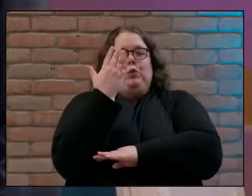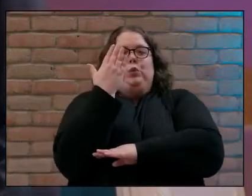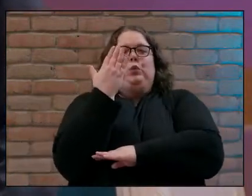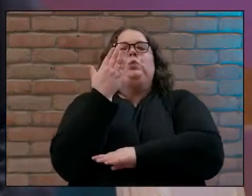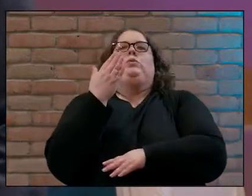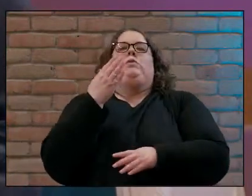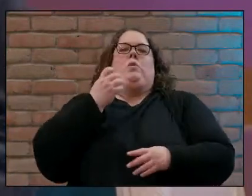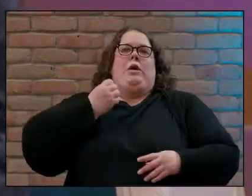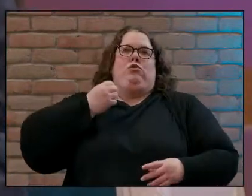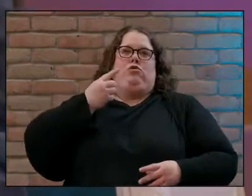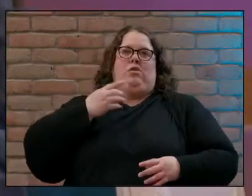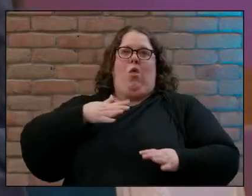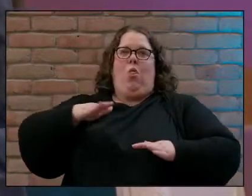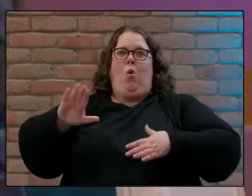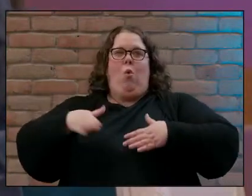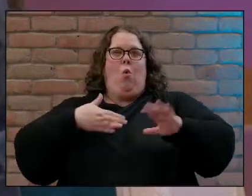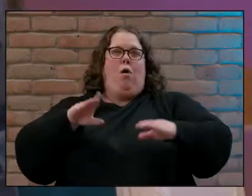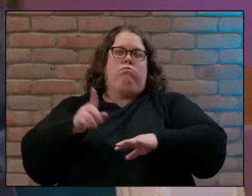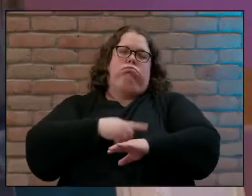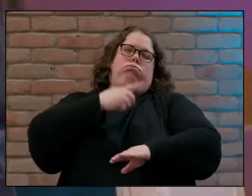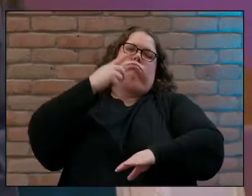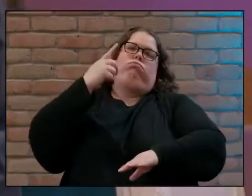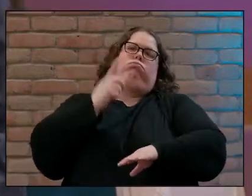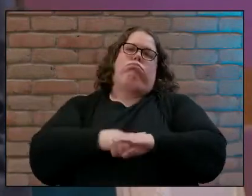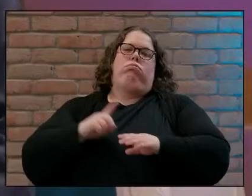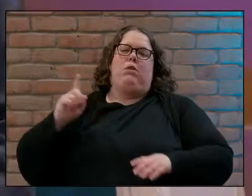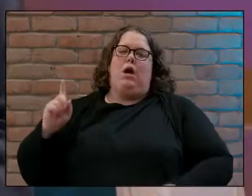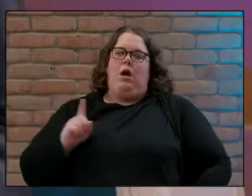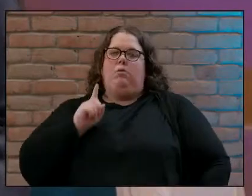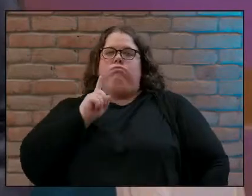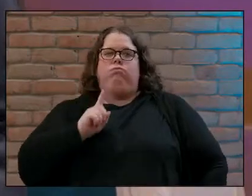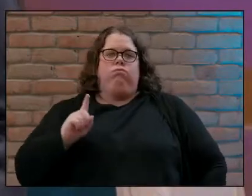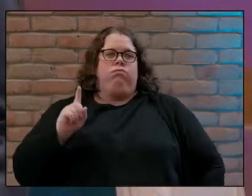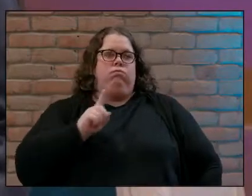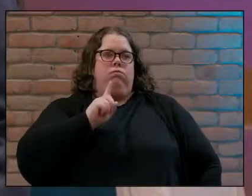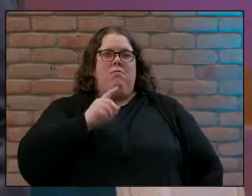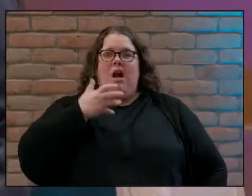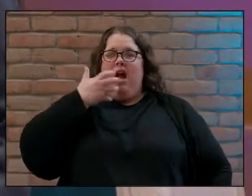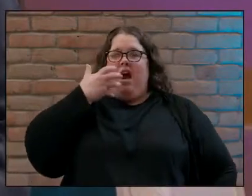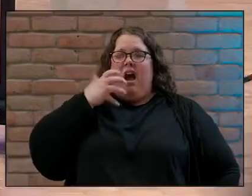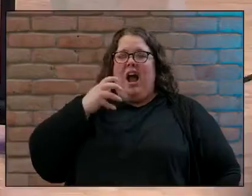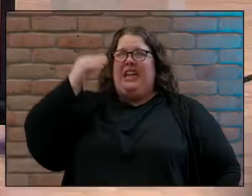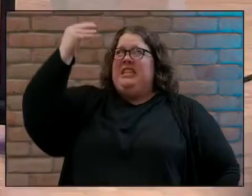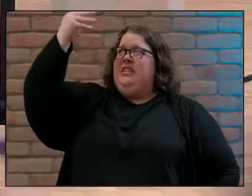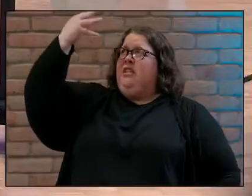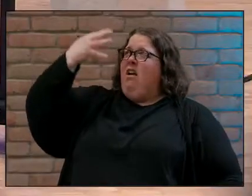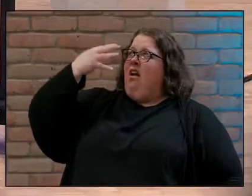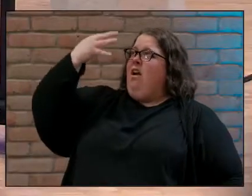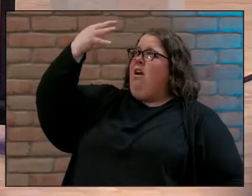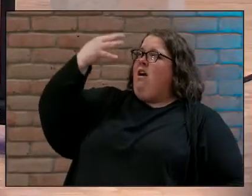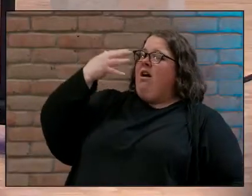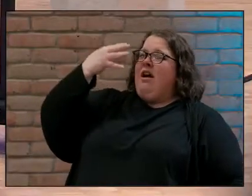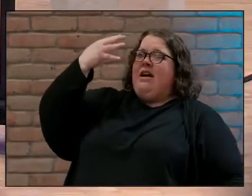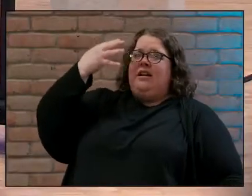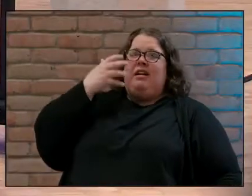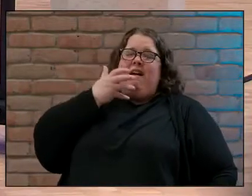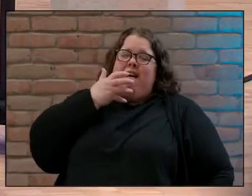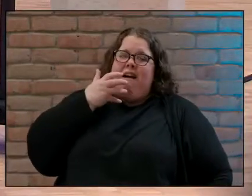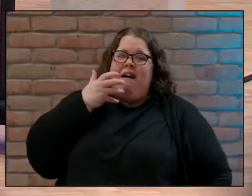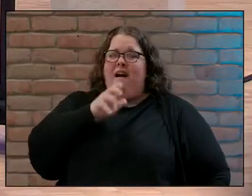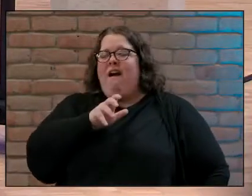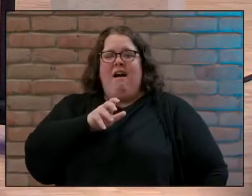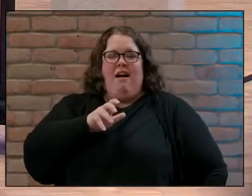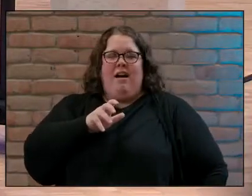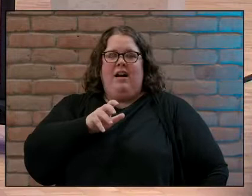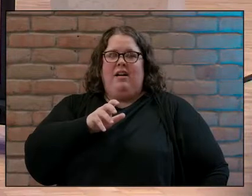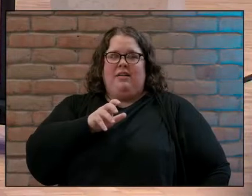at that point up to Samaria and he was hot it was noon the sun was shining brightly the hottest time of the day or at